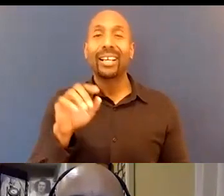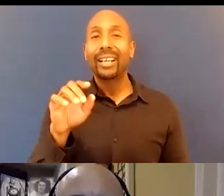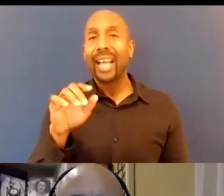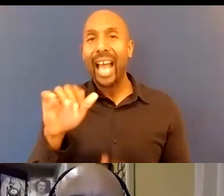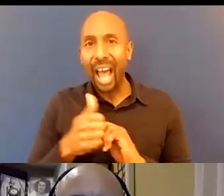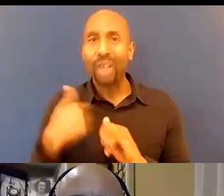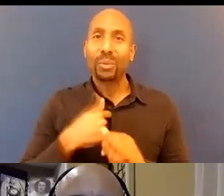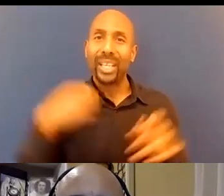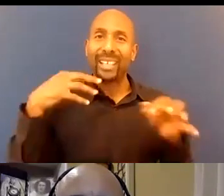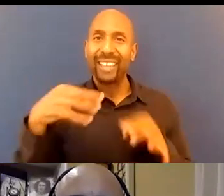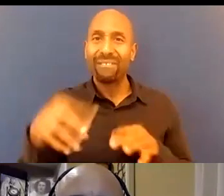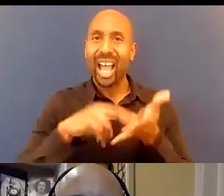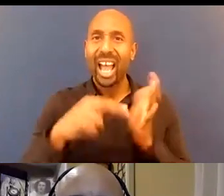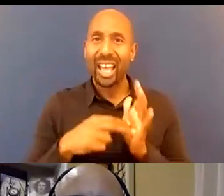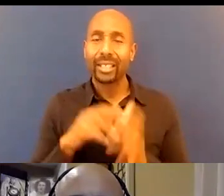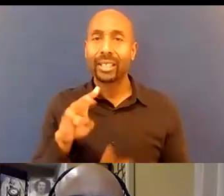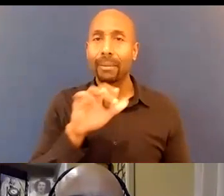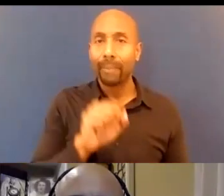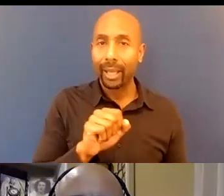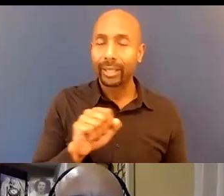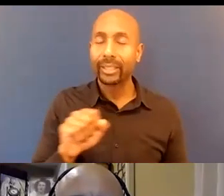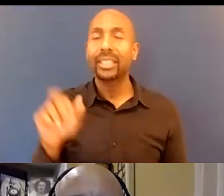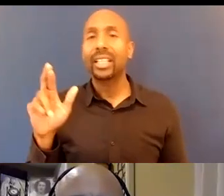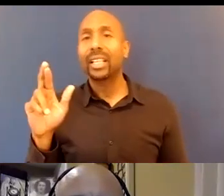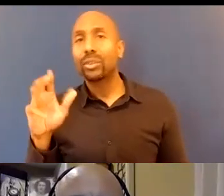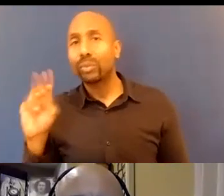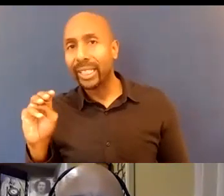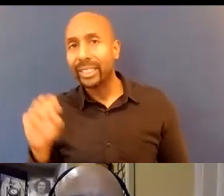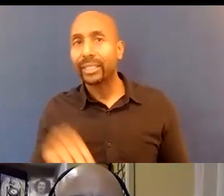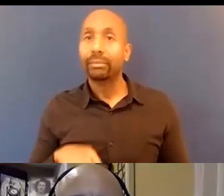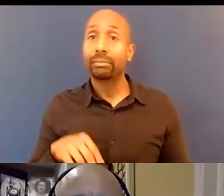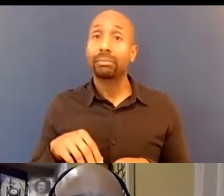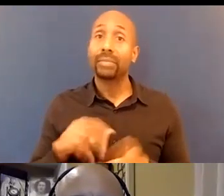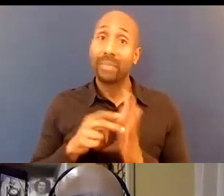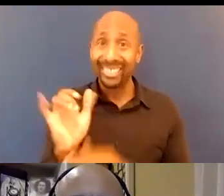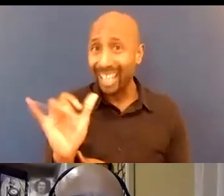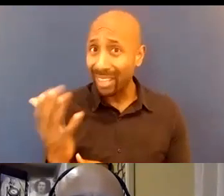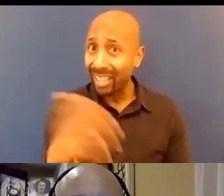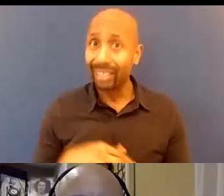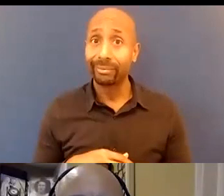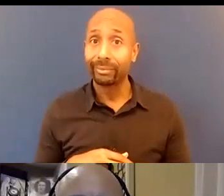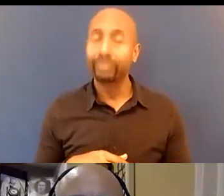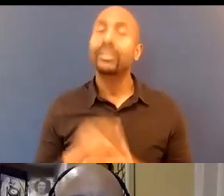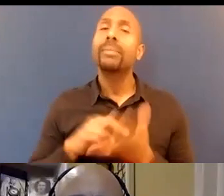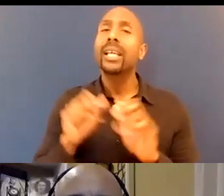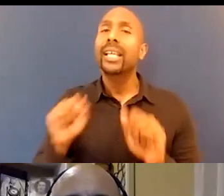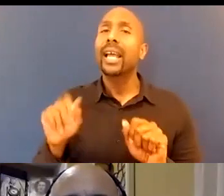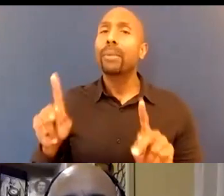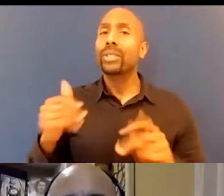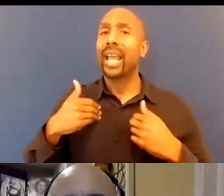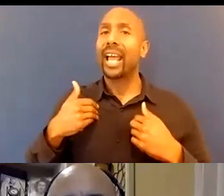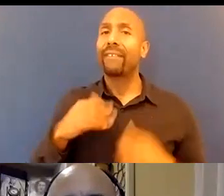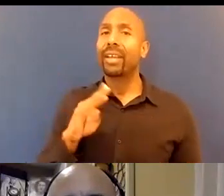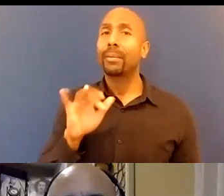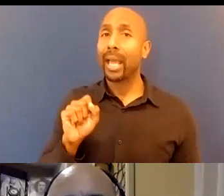define bias and racism and are they the same thing right because can somebody be biased and not be a racist I'm gonna